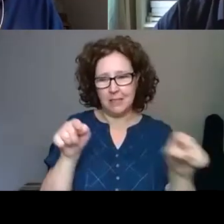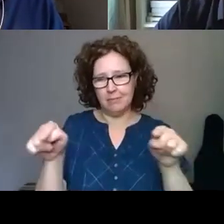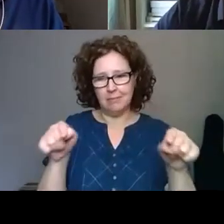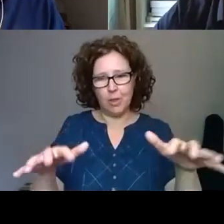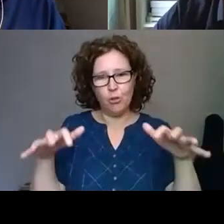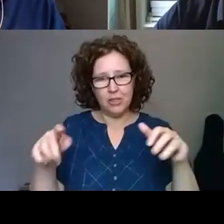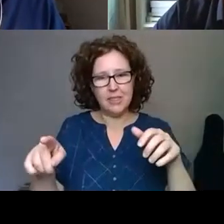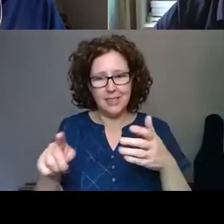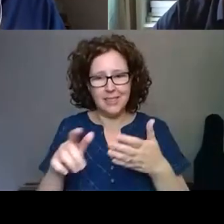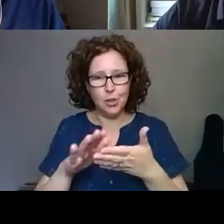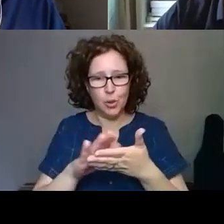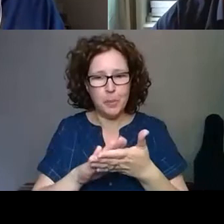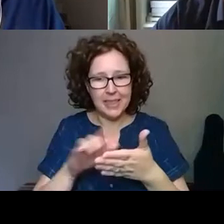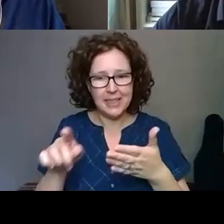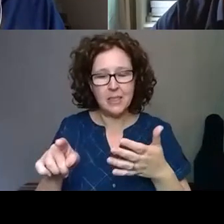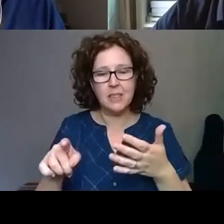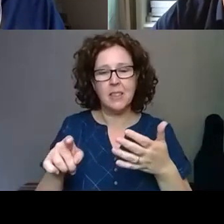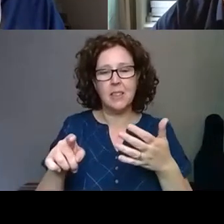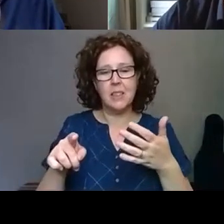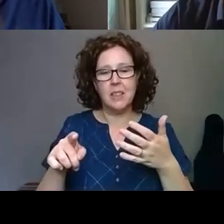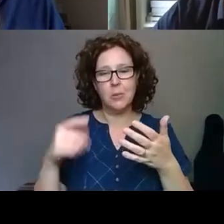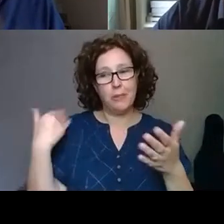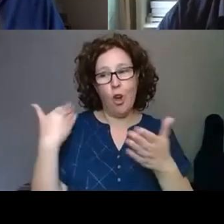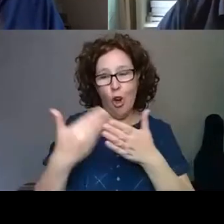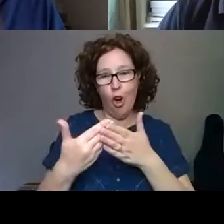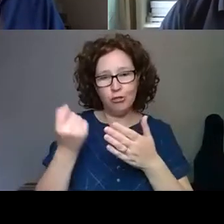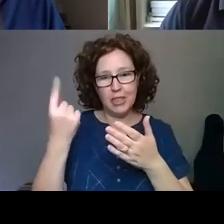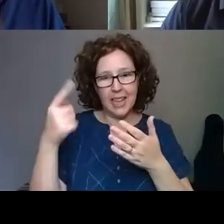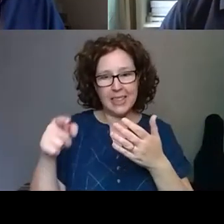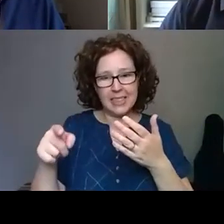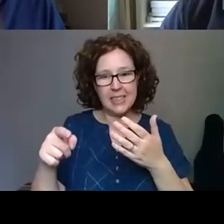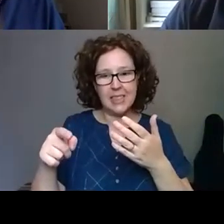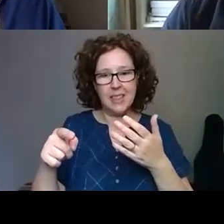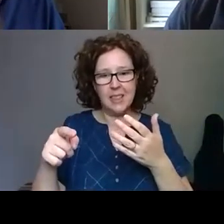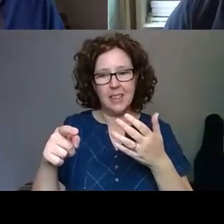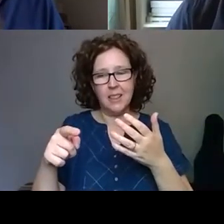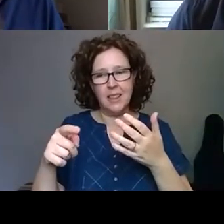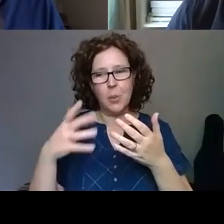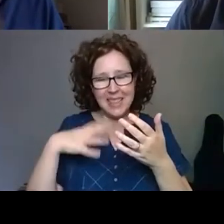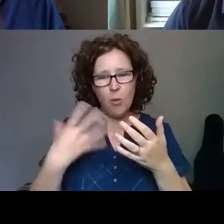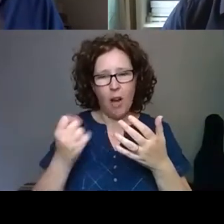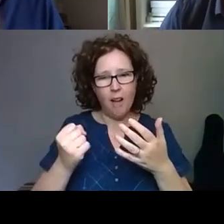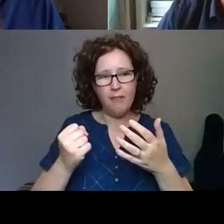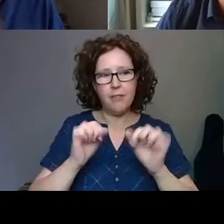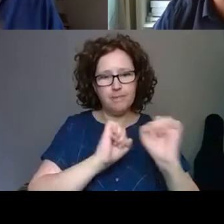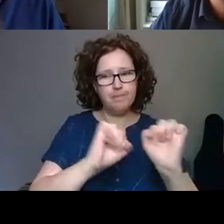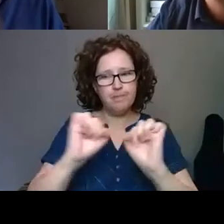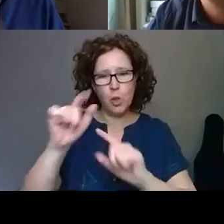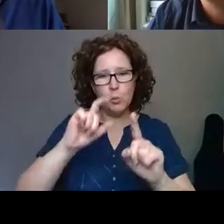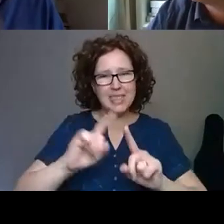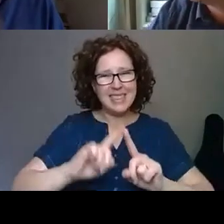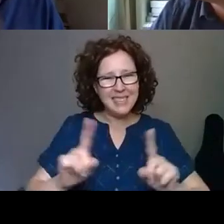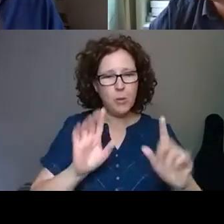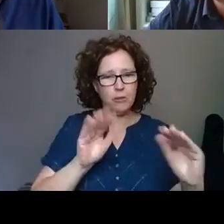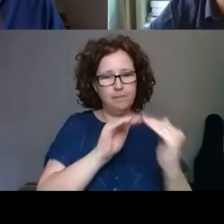long realized restriction also of digital publicity, which is also fragmented and